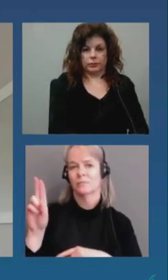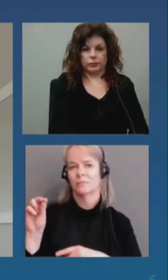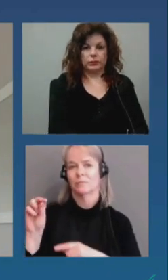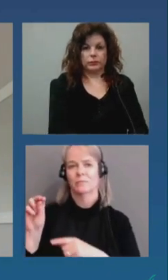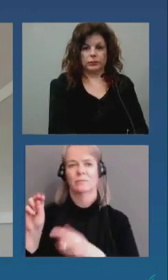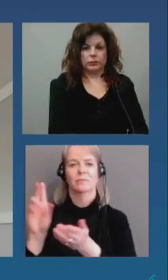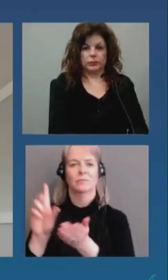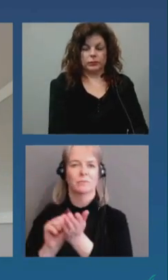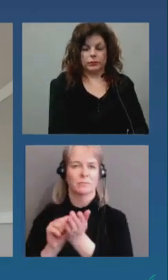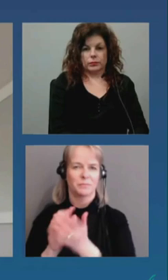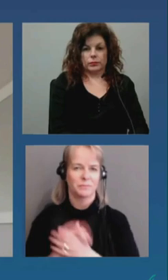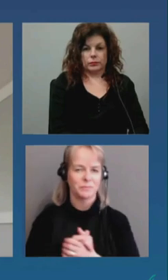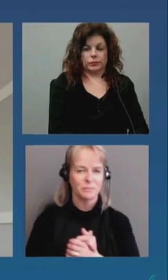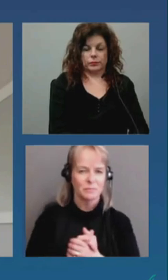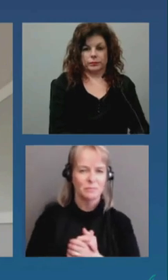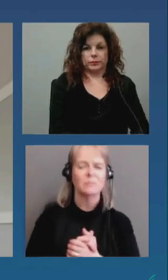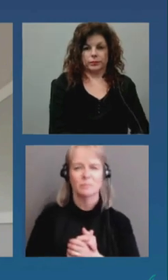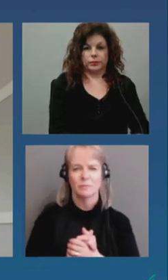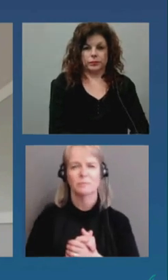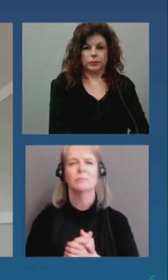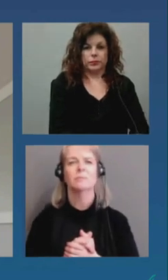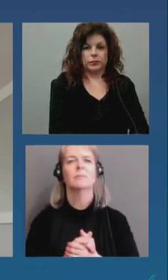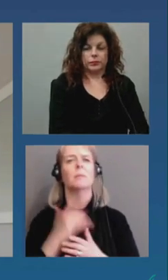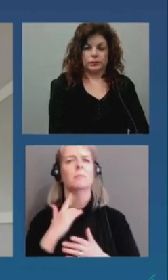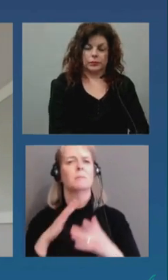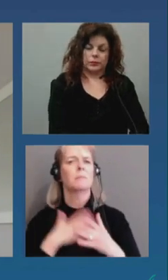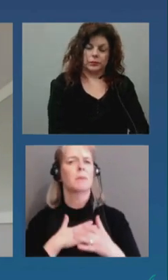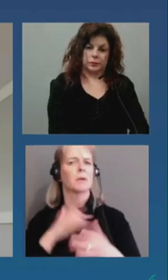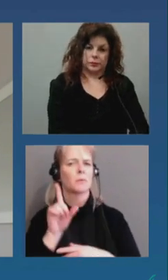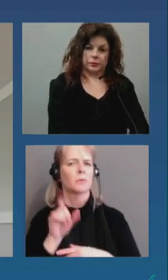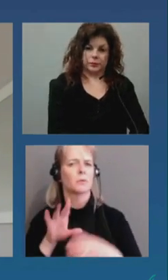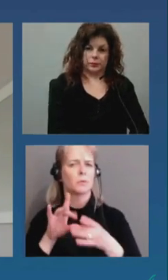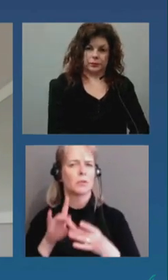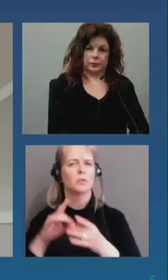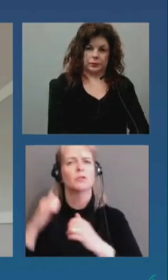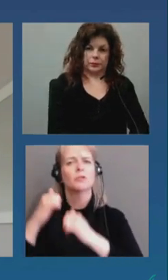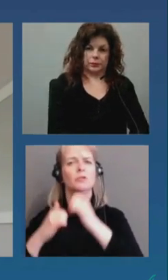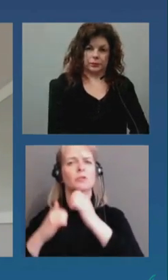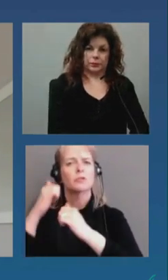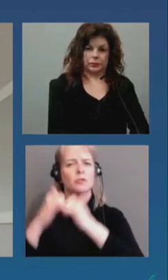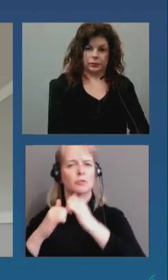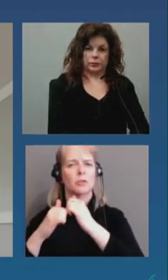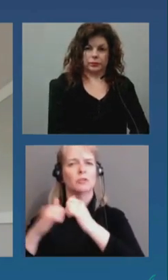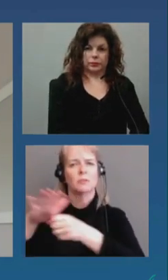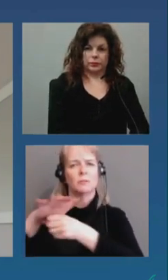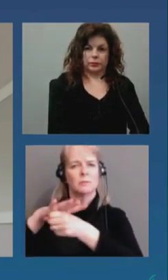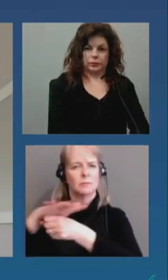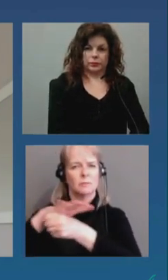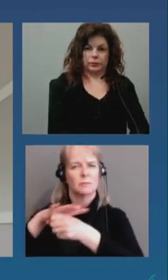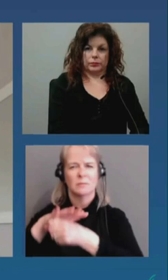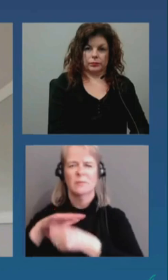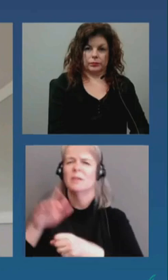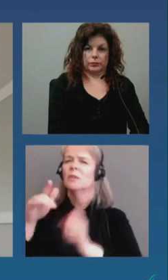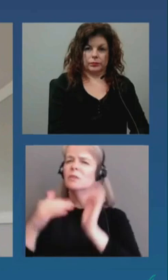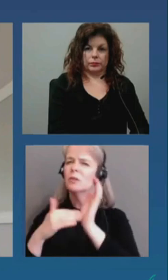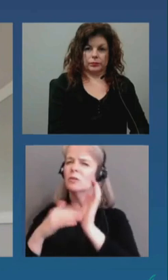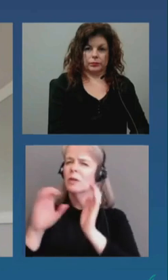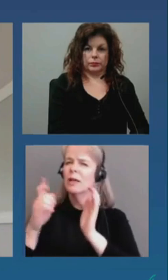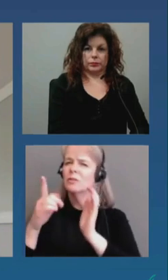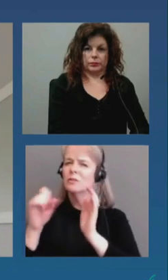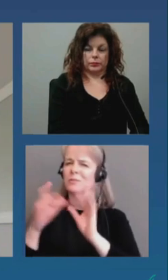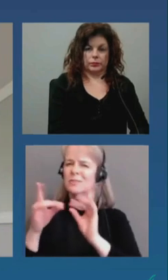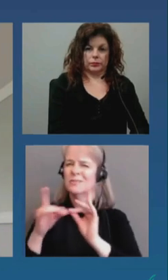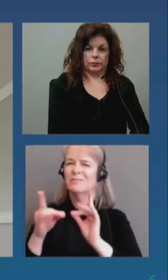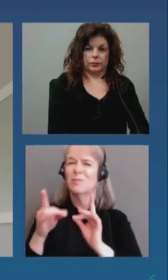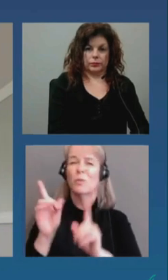Hello, my question concerns construction sites. think, Dr. Hitch has said that a couple of the outbreaks had involved construction